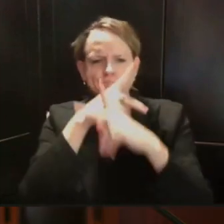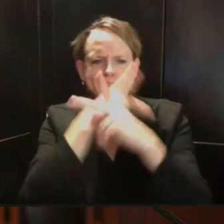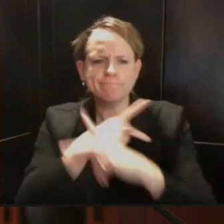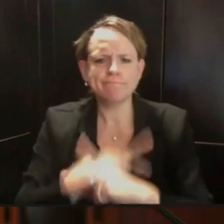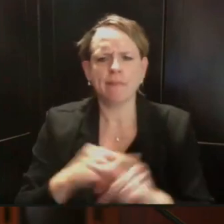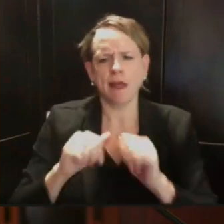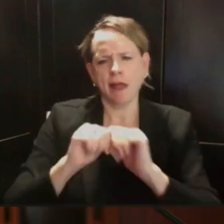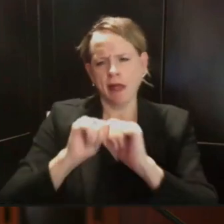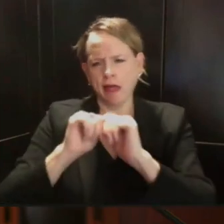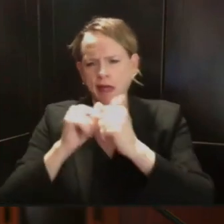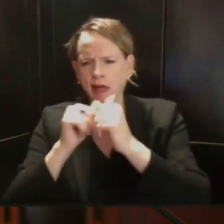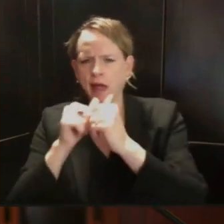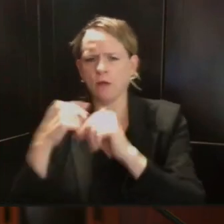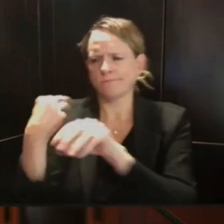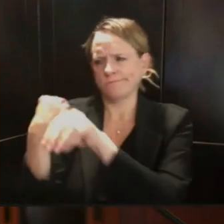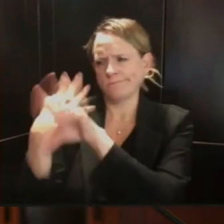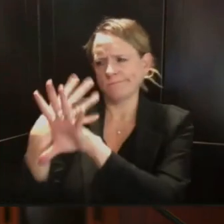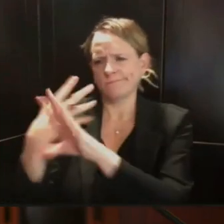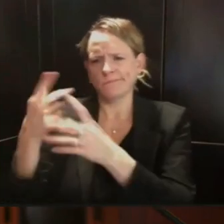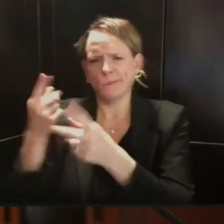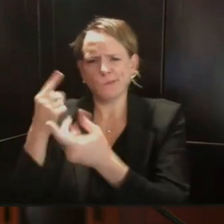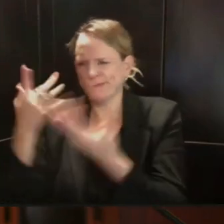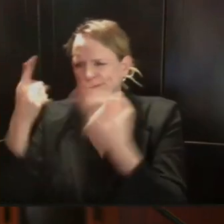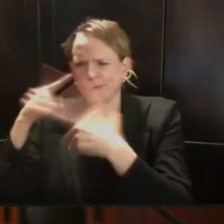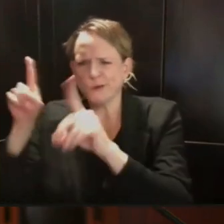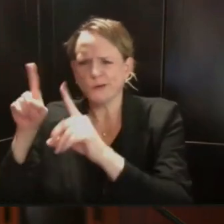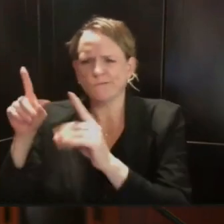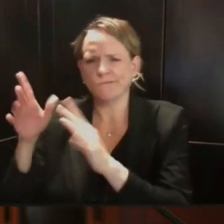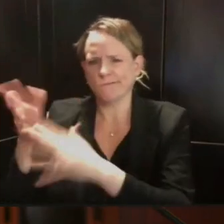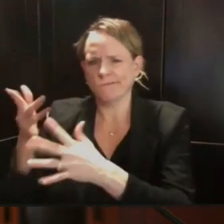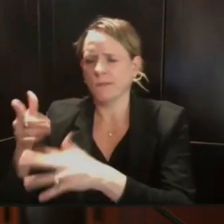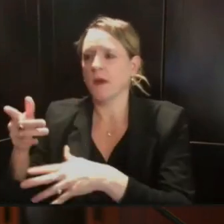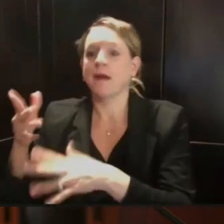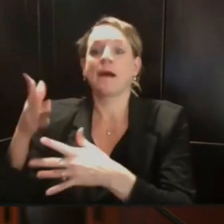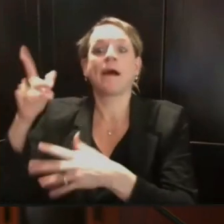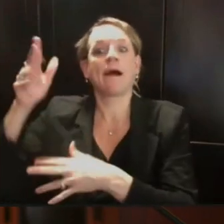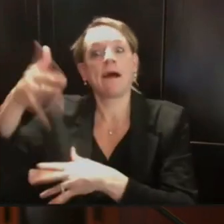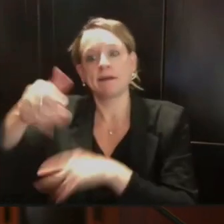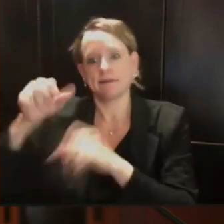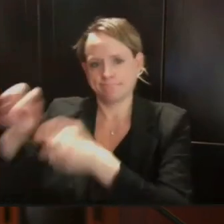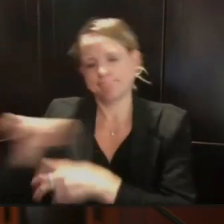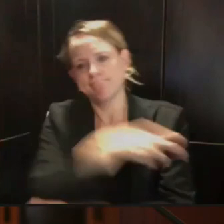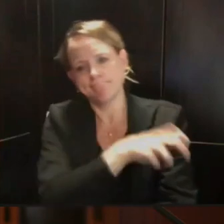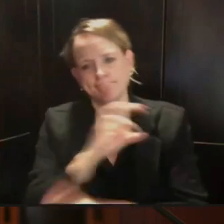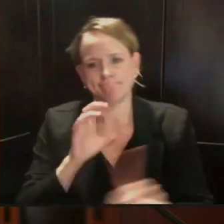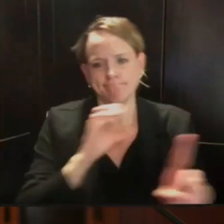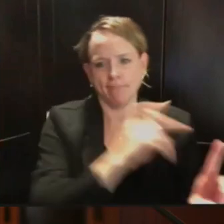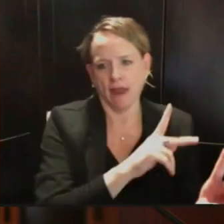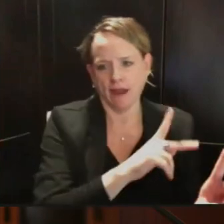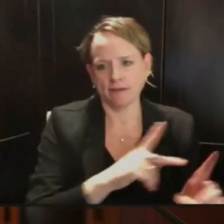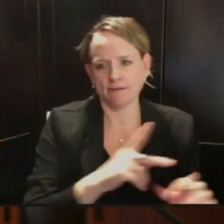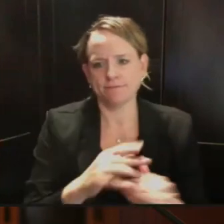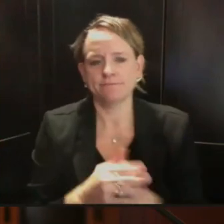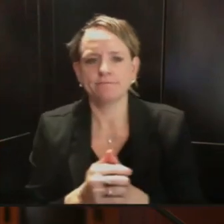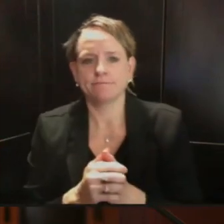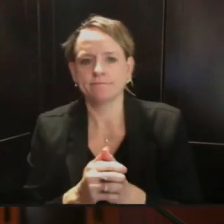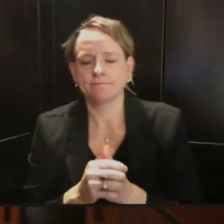what local leadership at the school is striving to do. But that guidance is out. It is available.